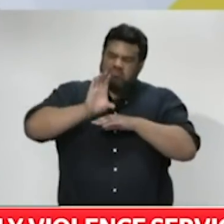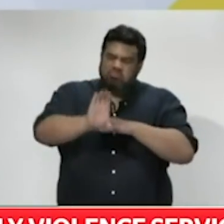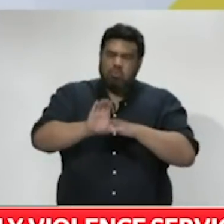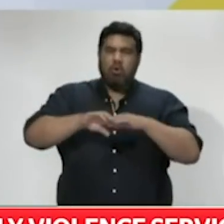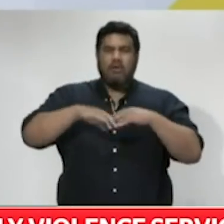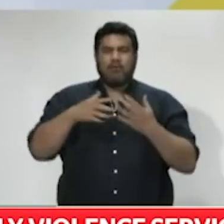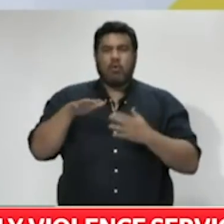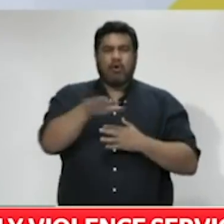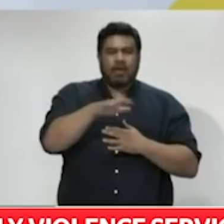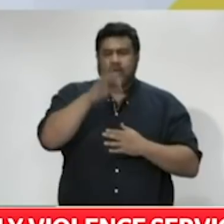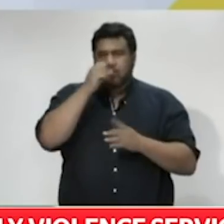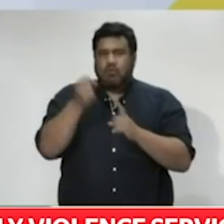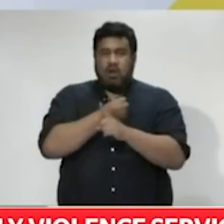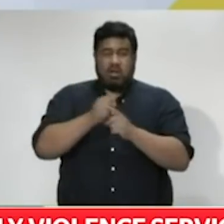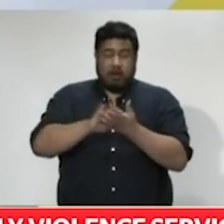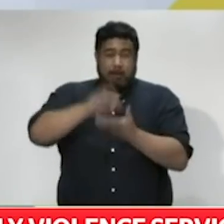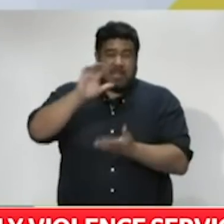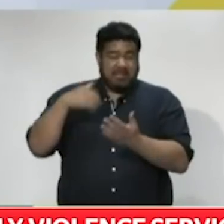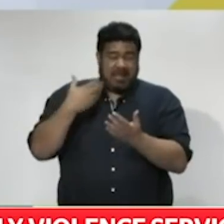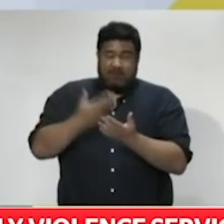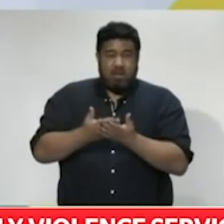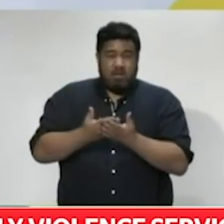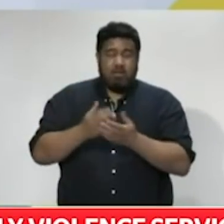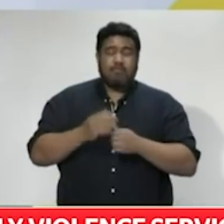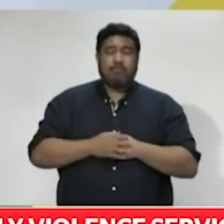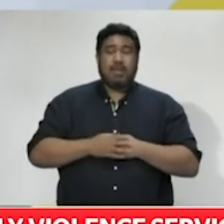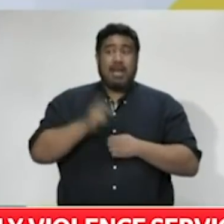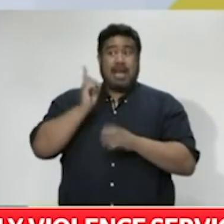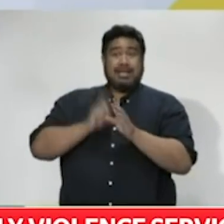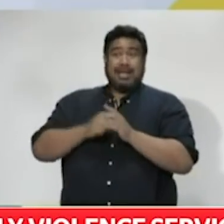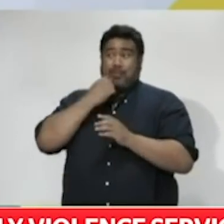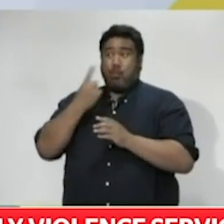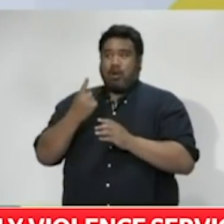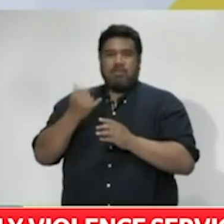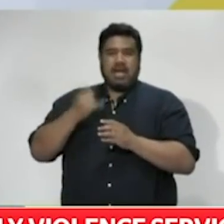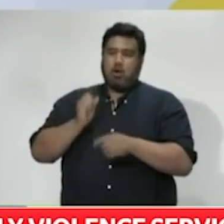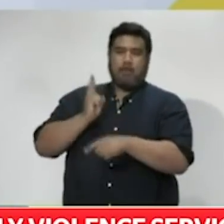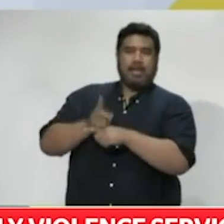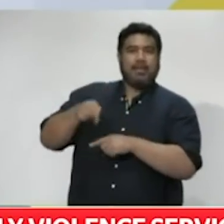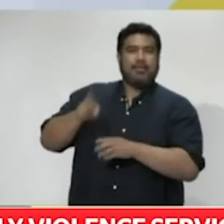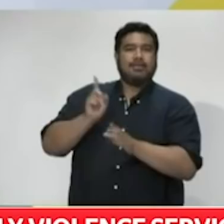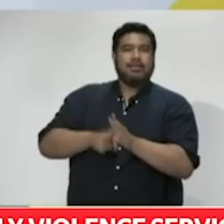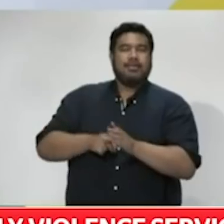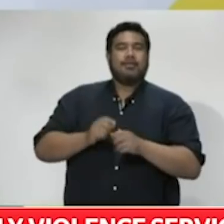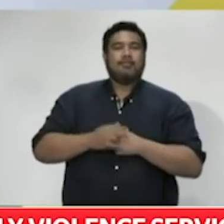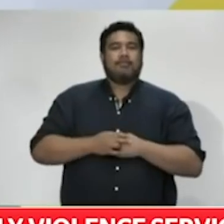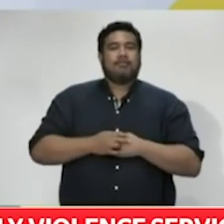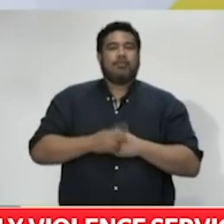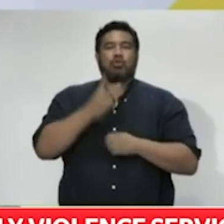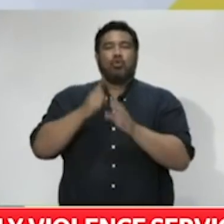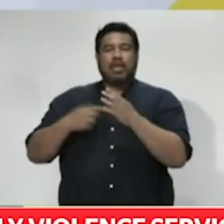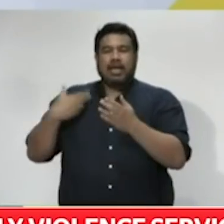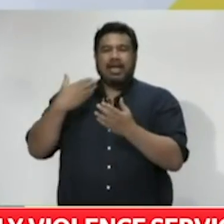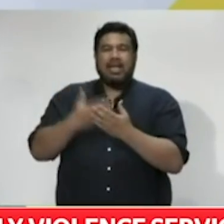our history. The biggest was last year. Over two years, this government has committed over